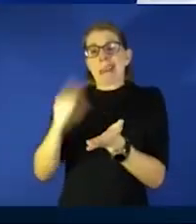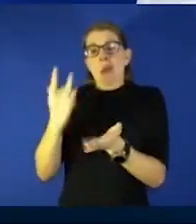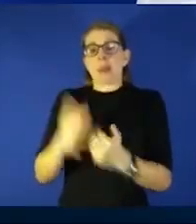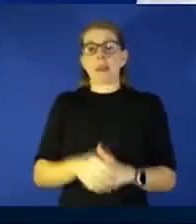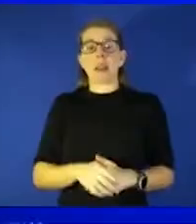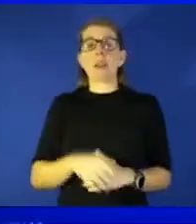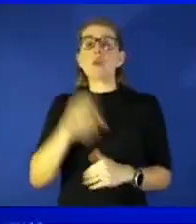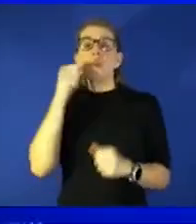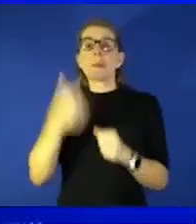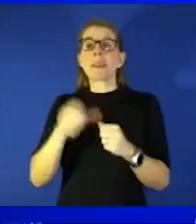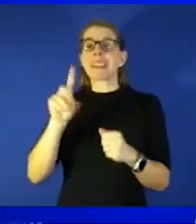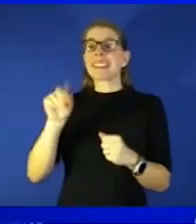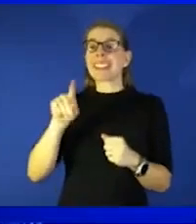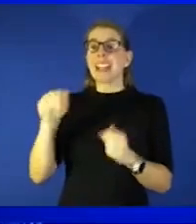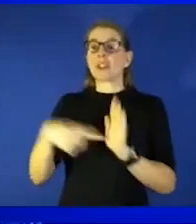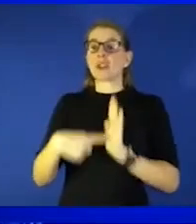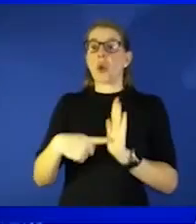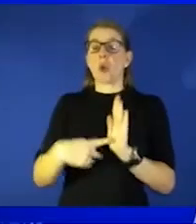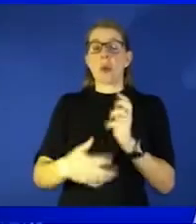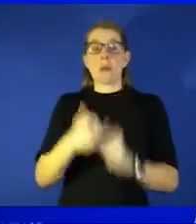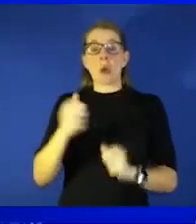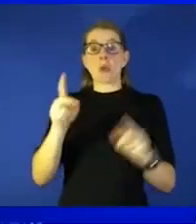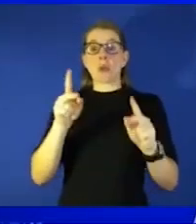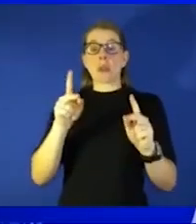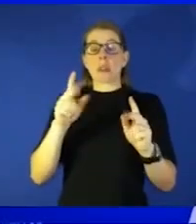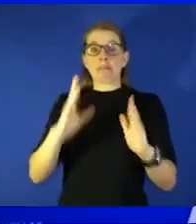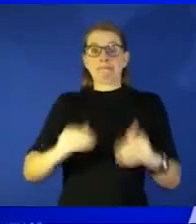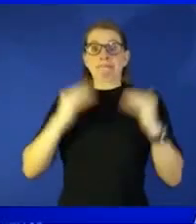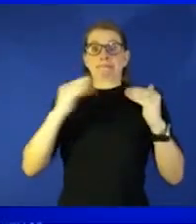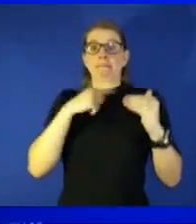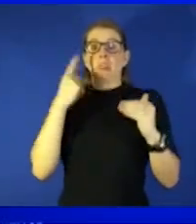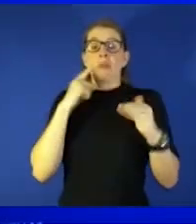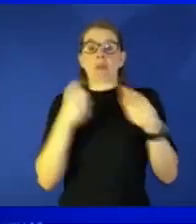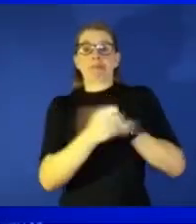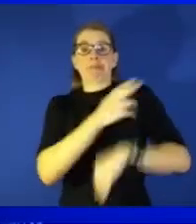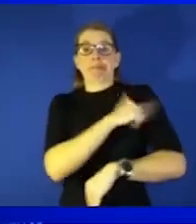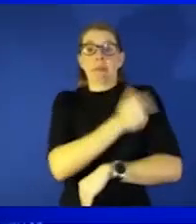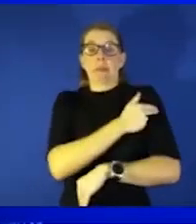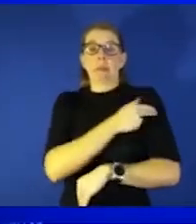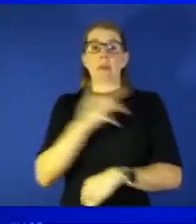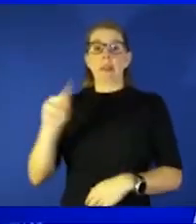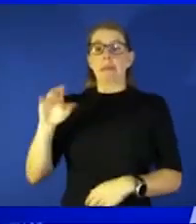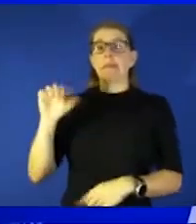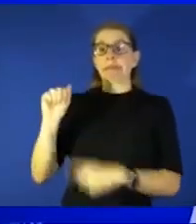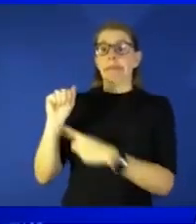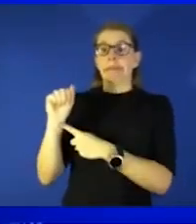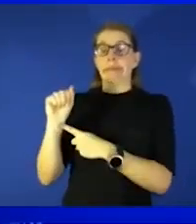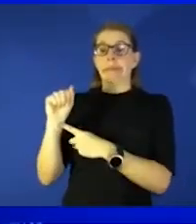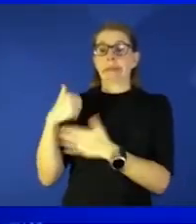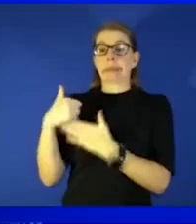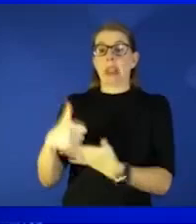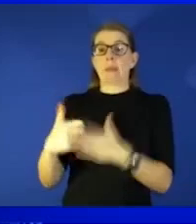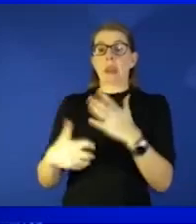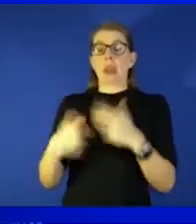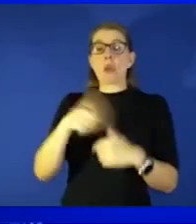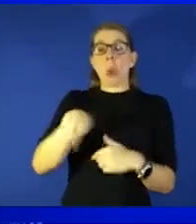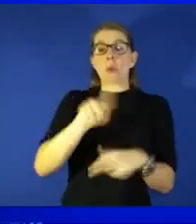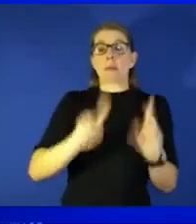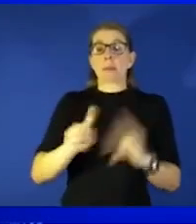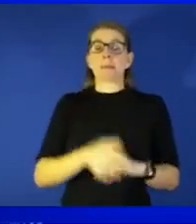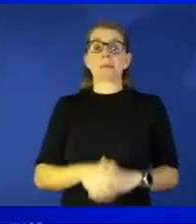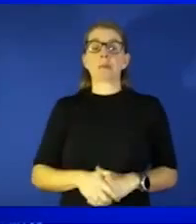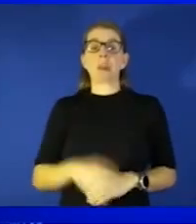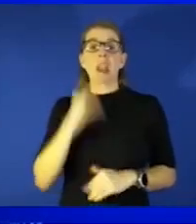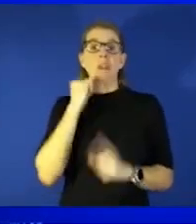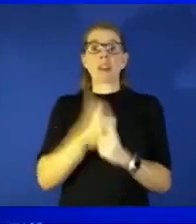that those at most high risk of hospitalization is where you have the monoclonal antibodies helping the most if you are otherwise healthy